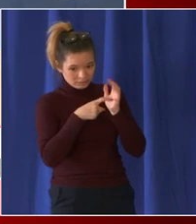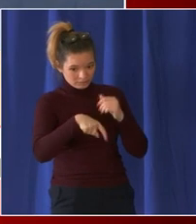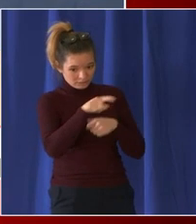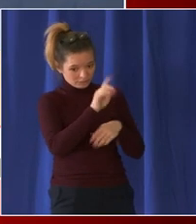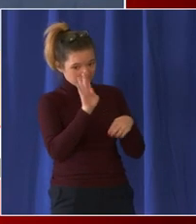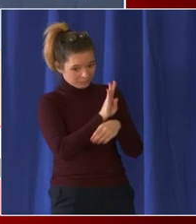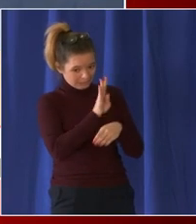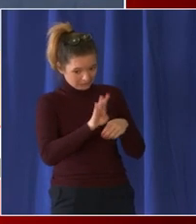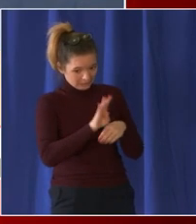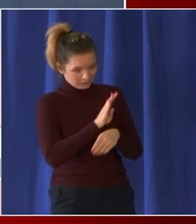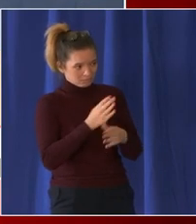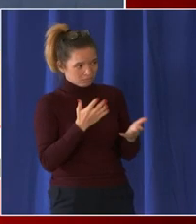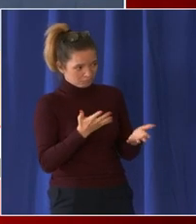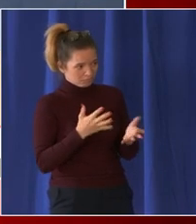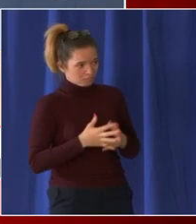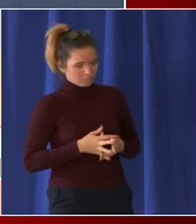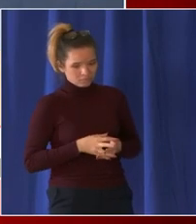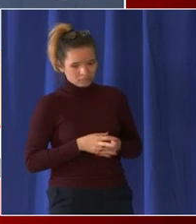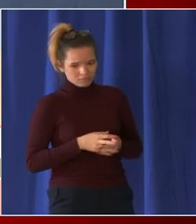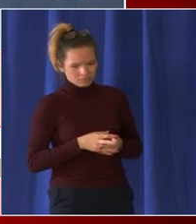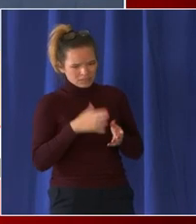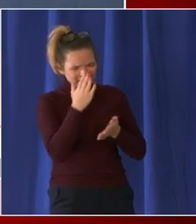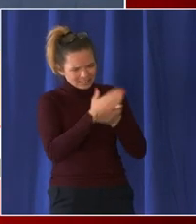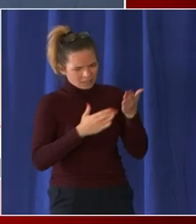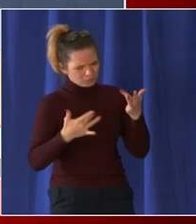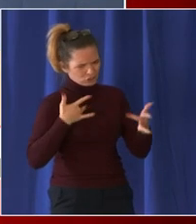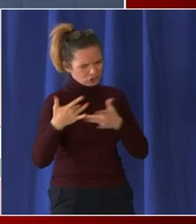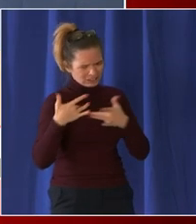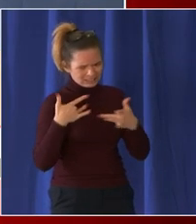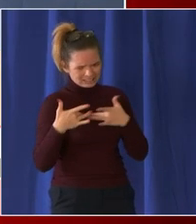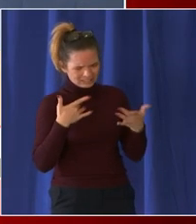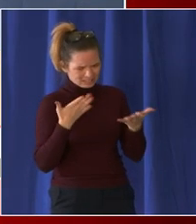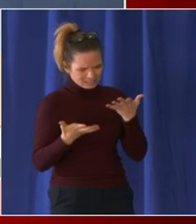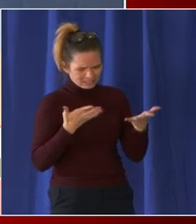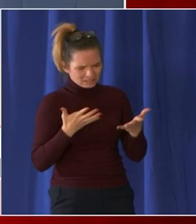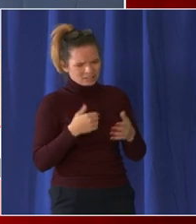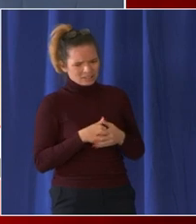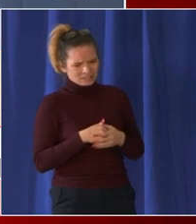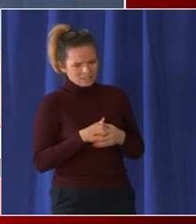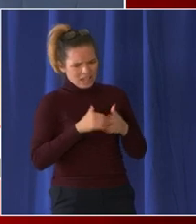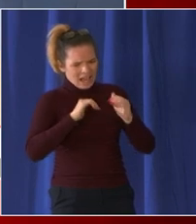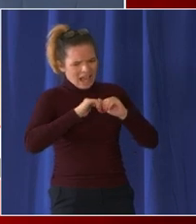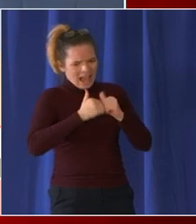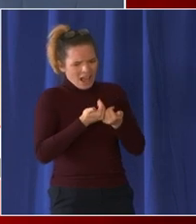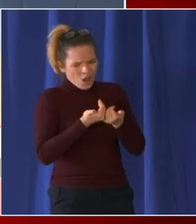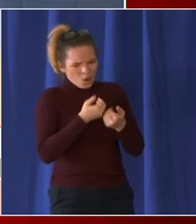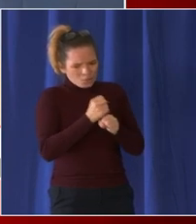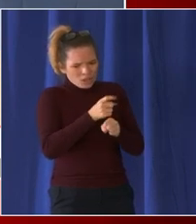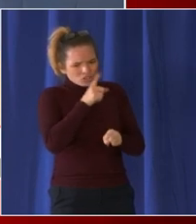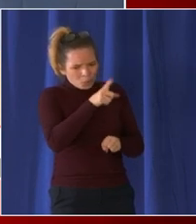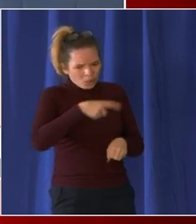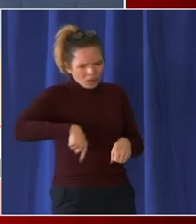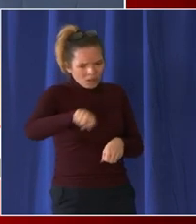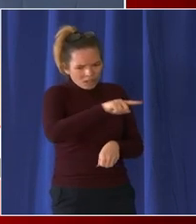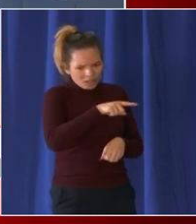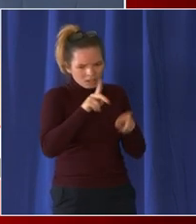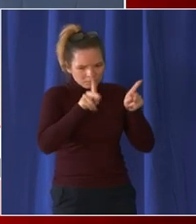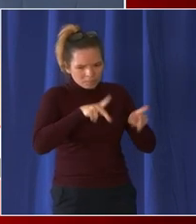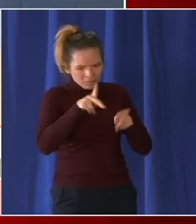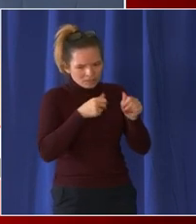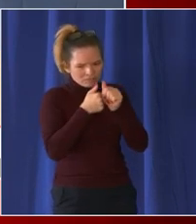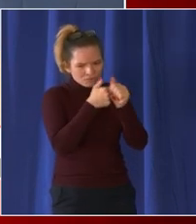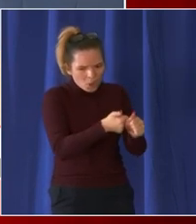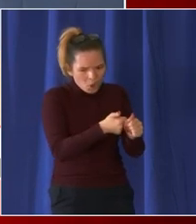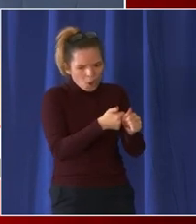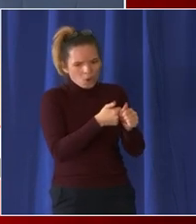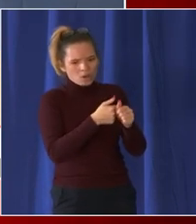restaurants have expressed concern about how they'll find room to enforce this when many are already encountering issues with finding staff some